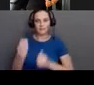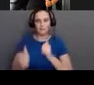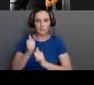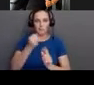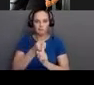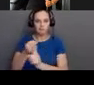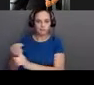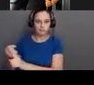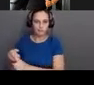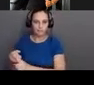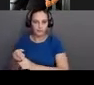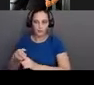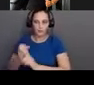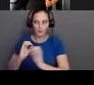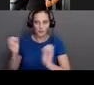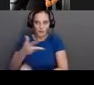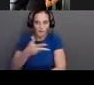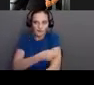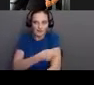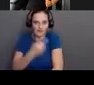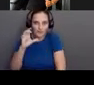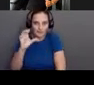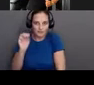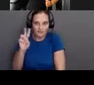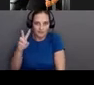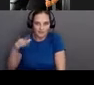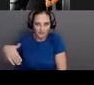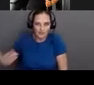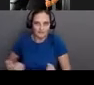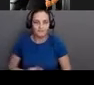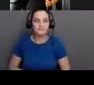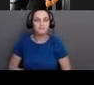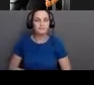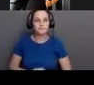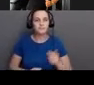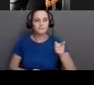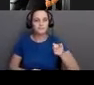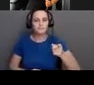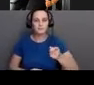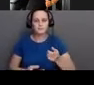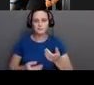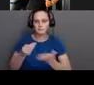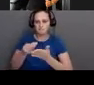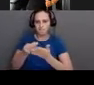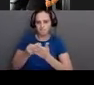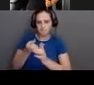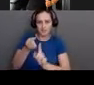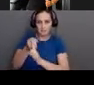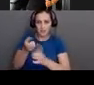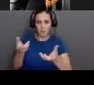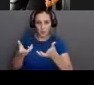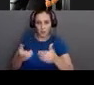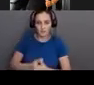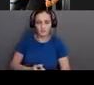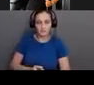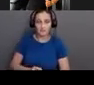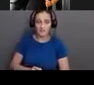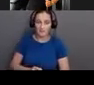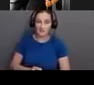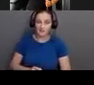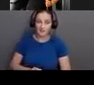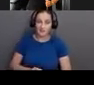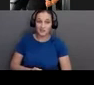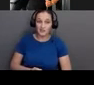So what is the economic impact? We're looking at at least a couple billion dollars